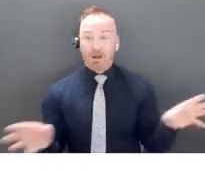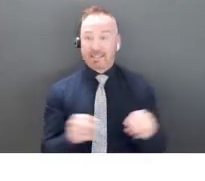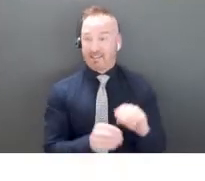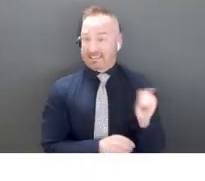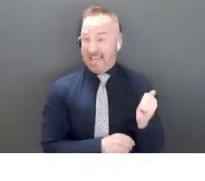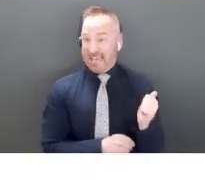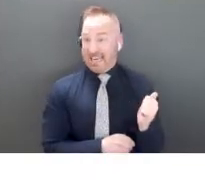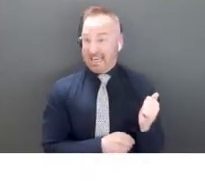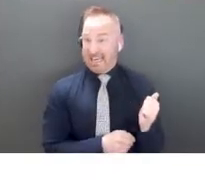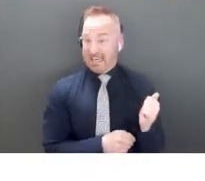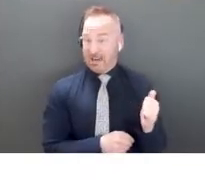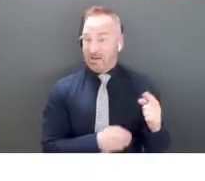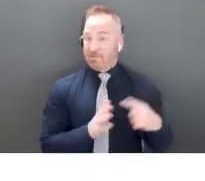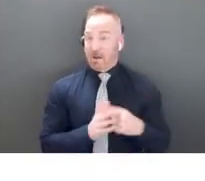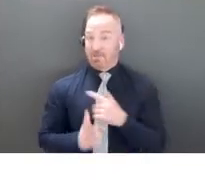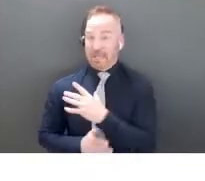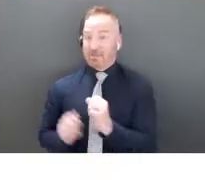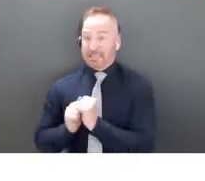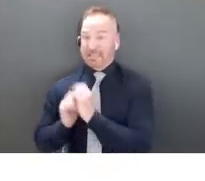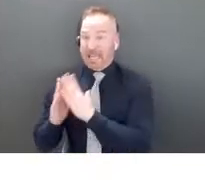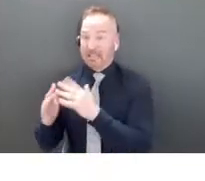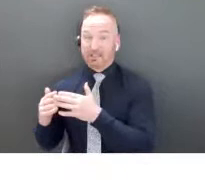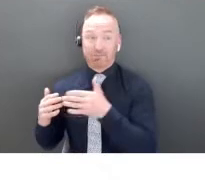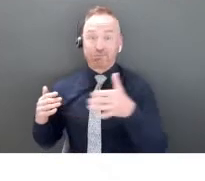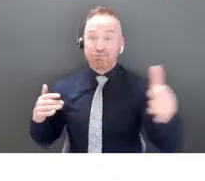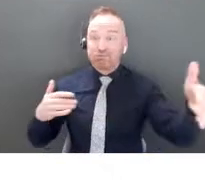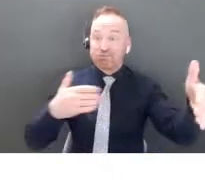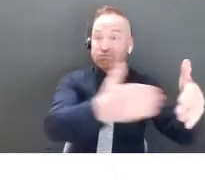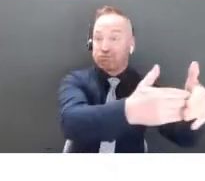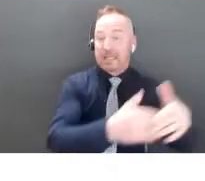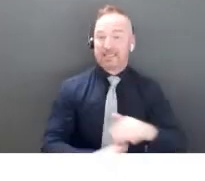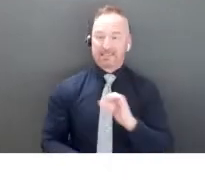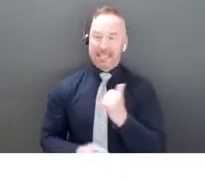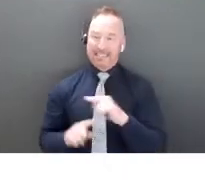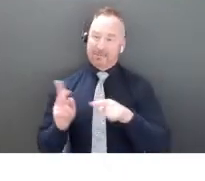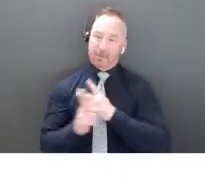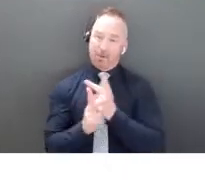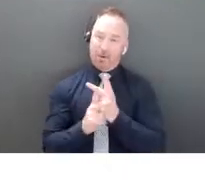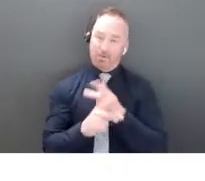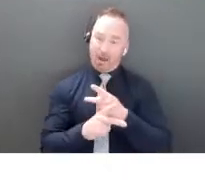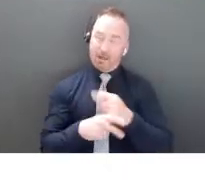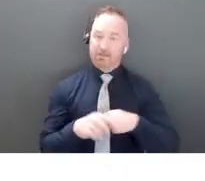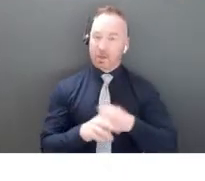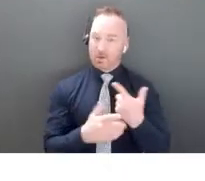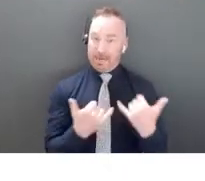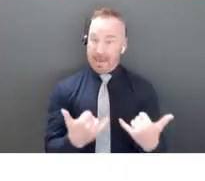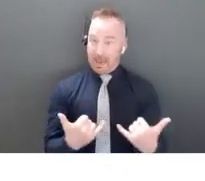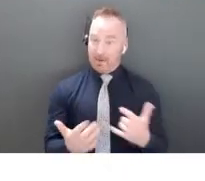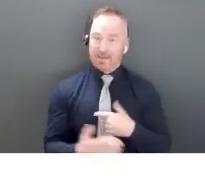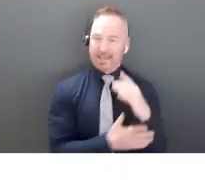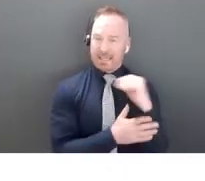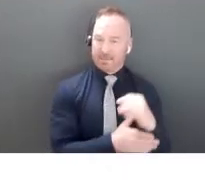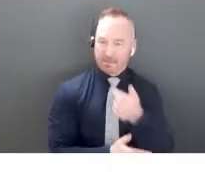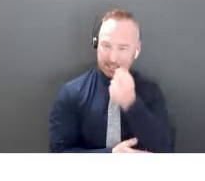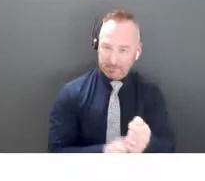over the course of your company's lifetime, right? So what we really are interested in is your company, which is where we go next. So the company is